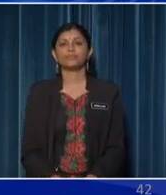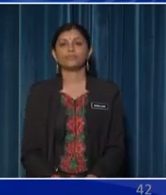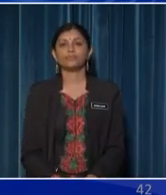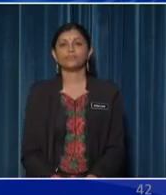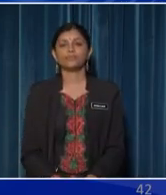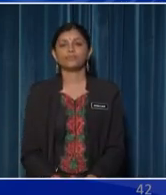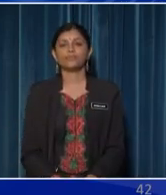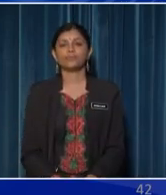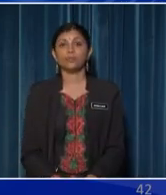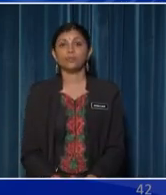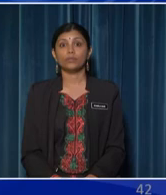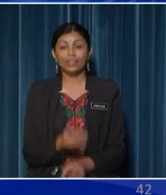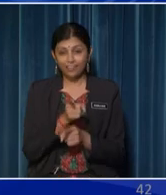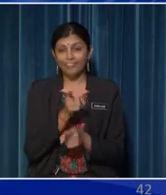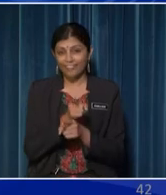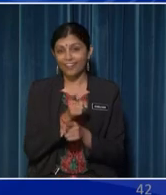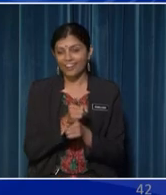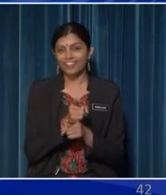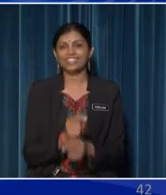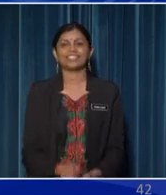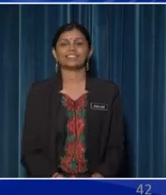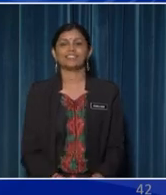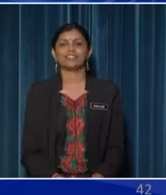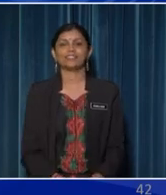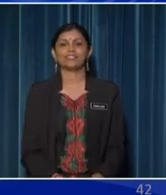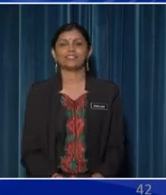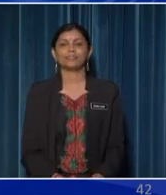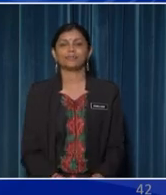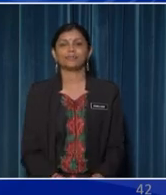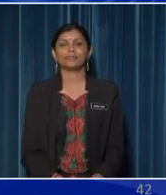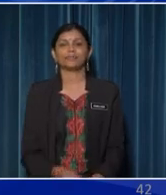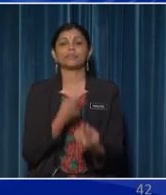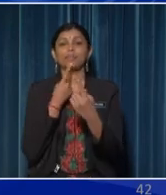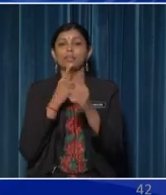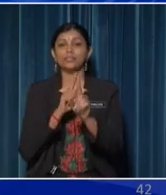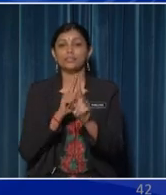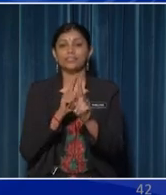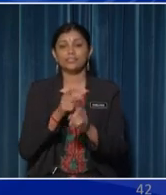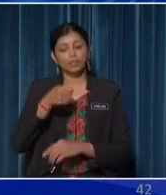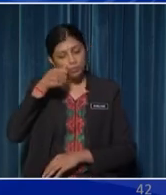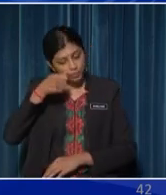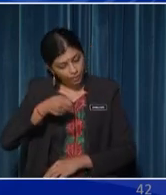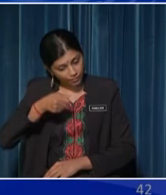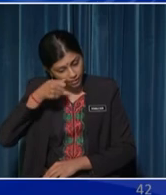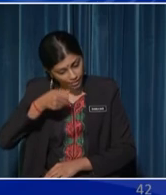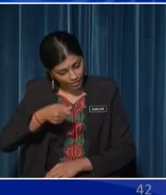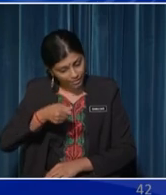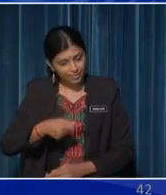You've got it right again The answer is A, magnifying glass